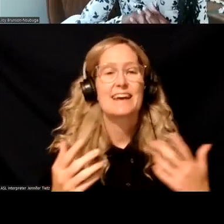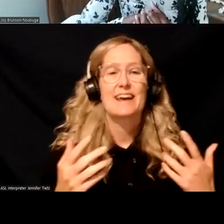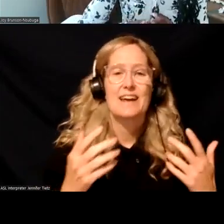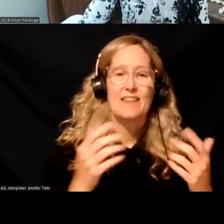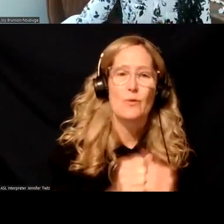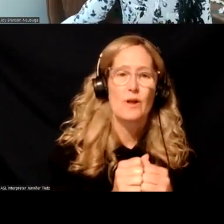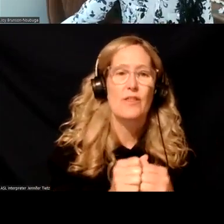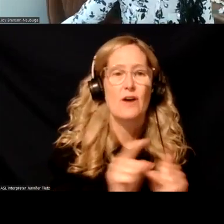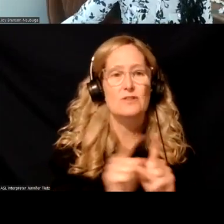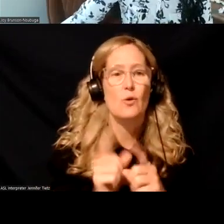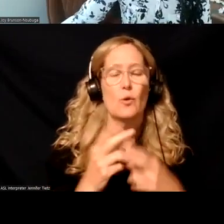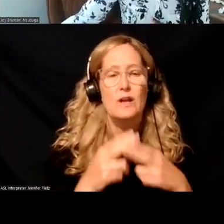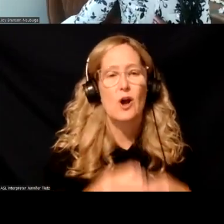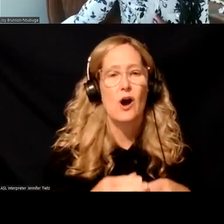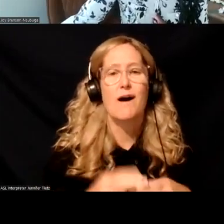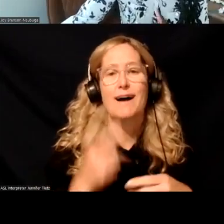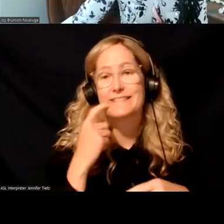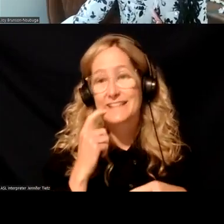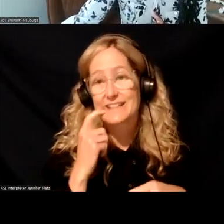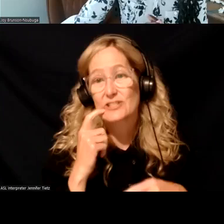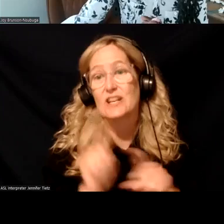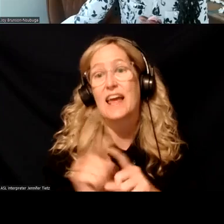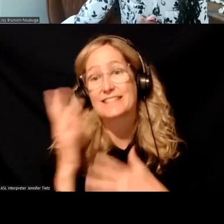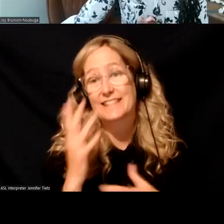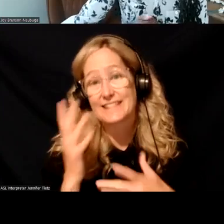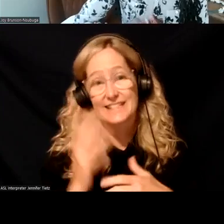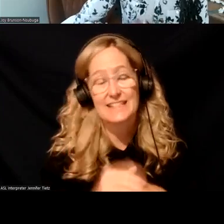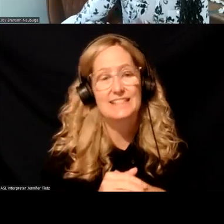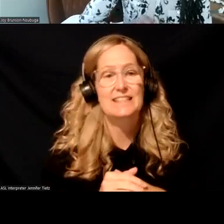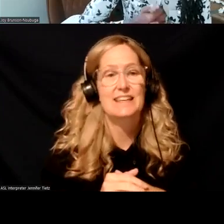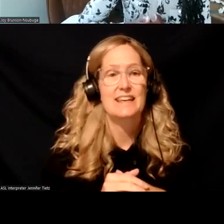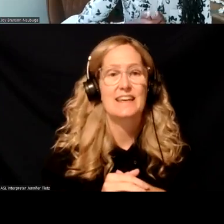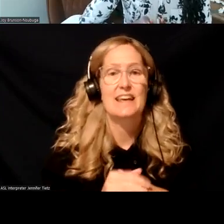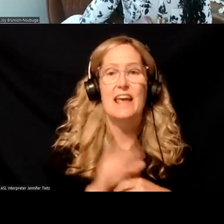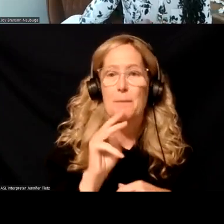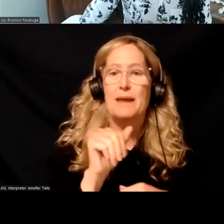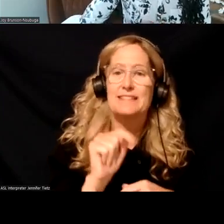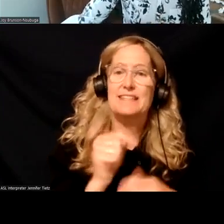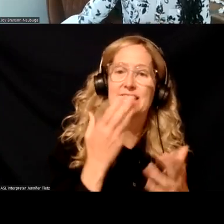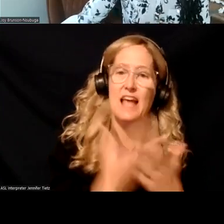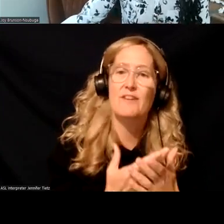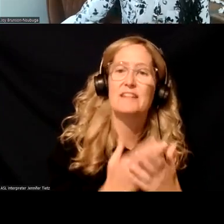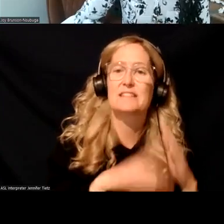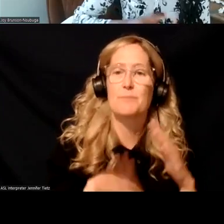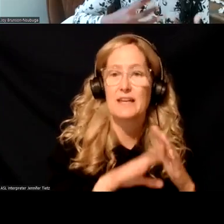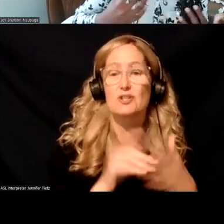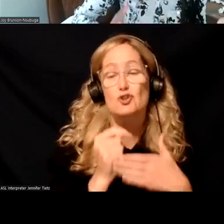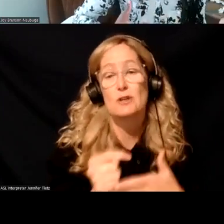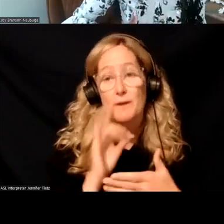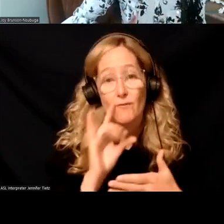around what we know as addiction as a, as a disease, um, and MAT as evidence-based treatment for that.